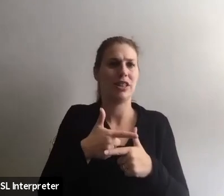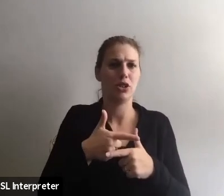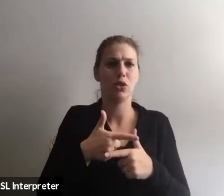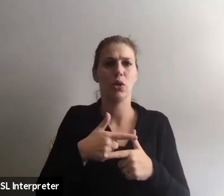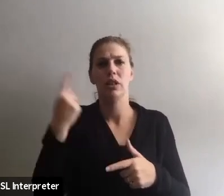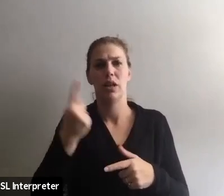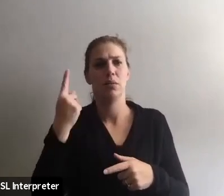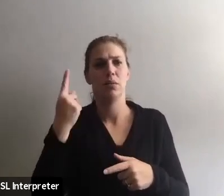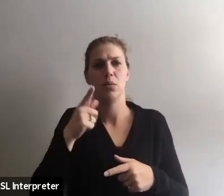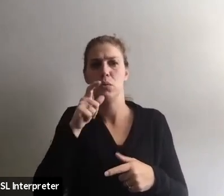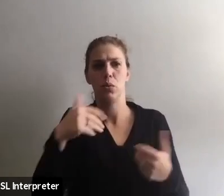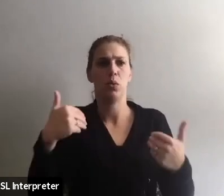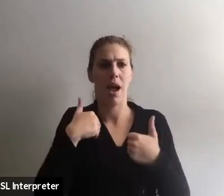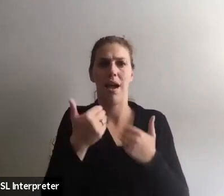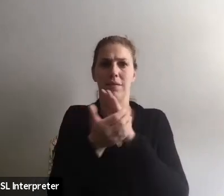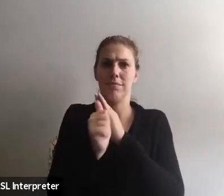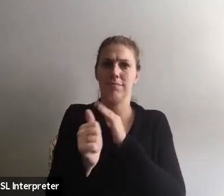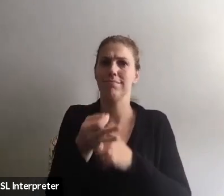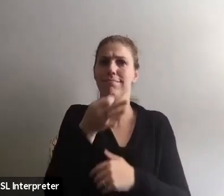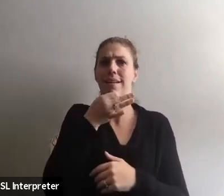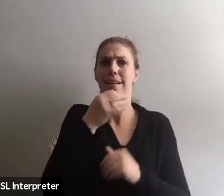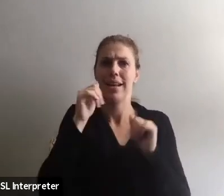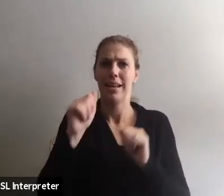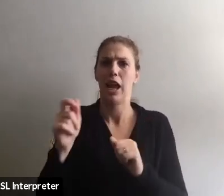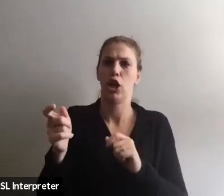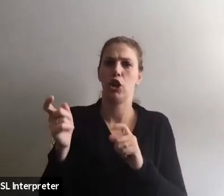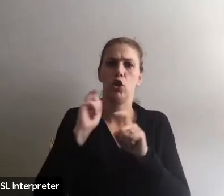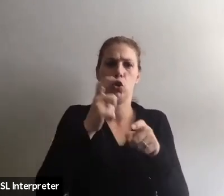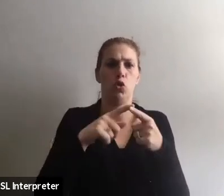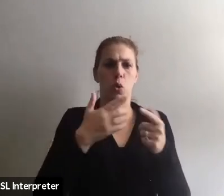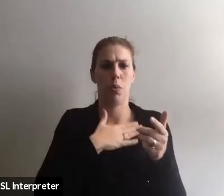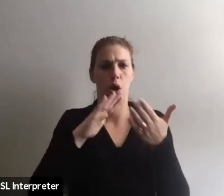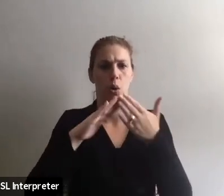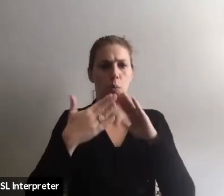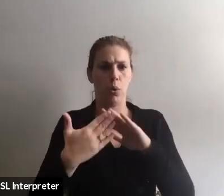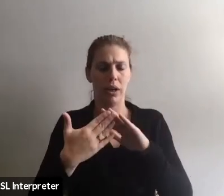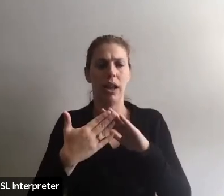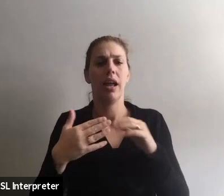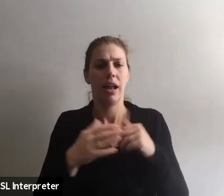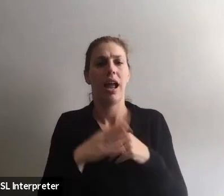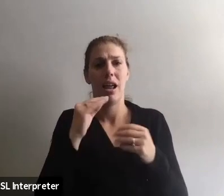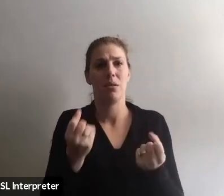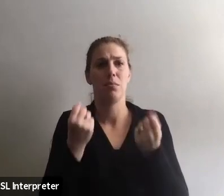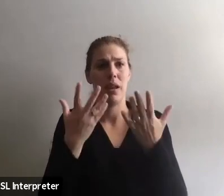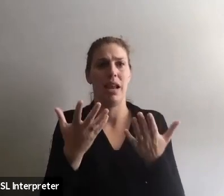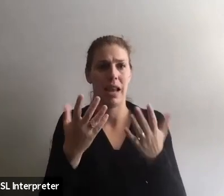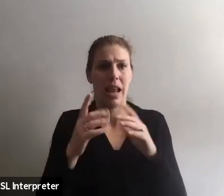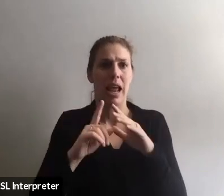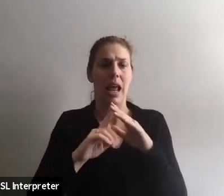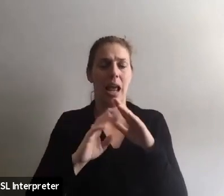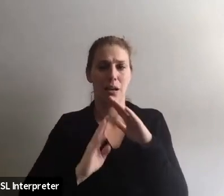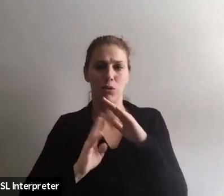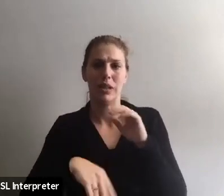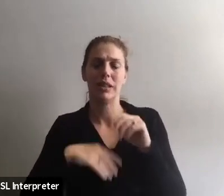someone that has talent and can contribute to my community. And, you know, some are, um, a lot of the immigrants and refugees are very